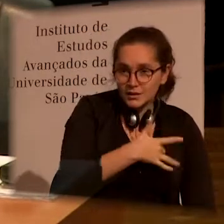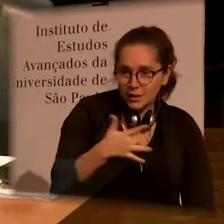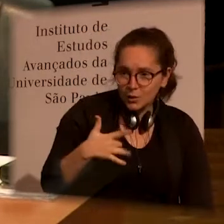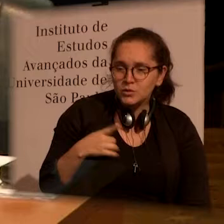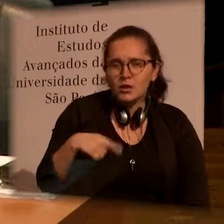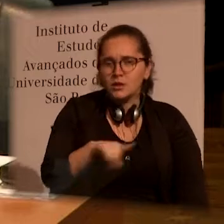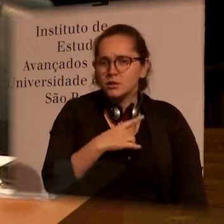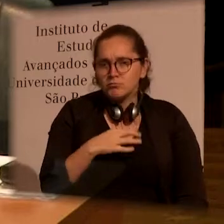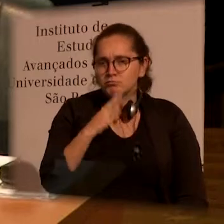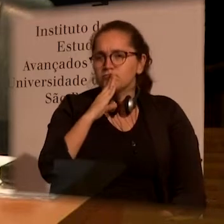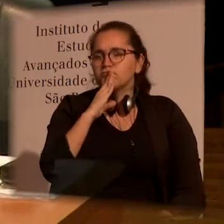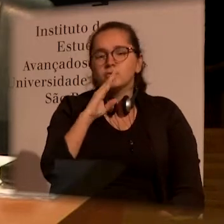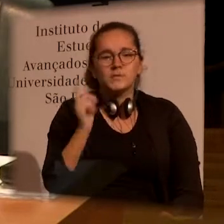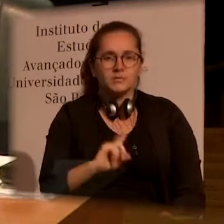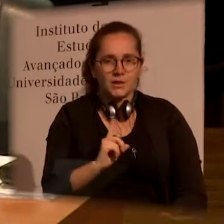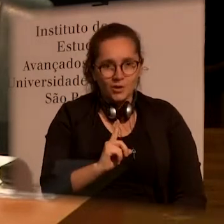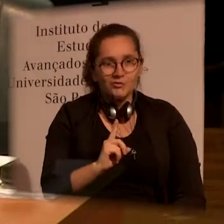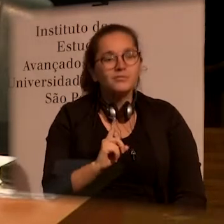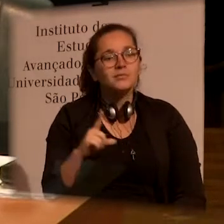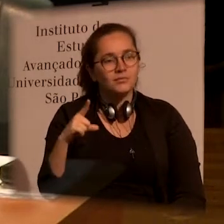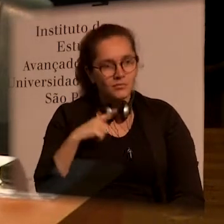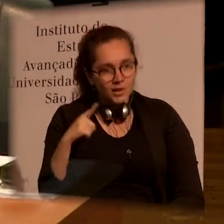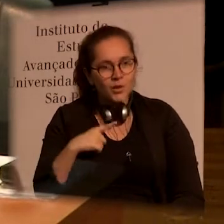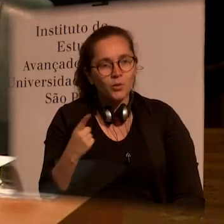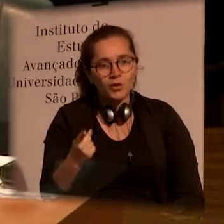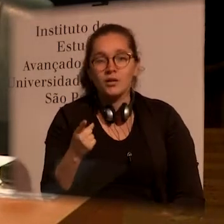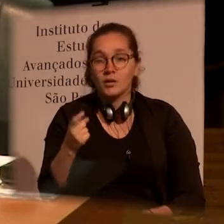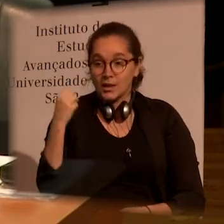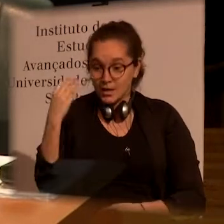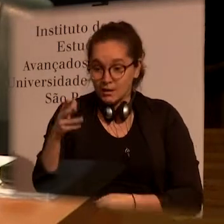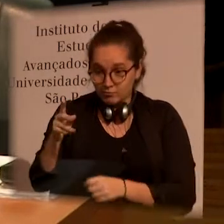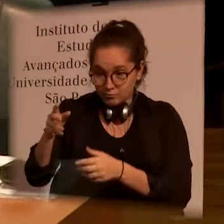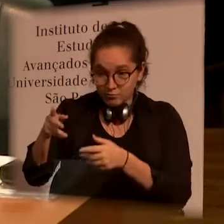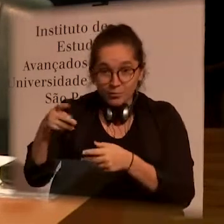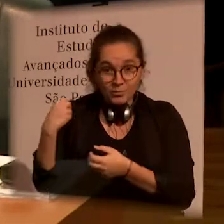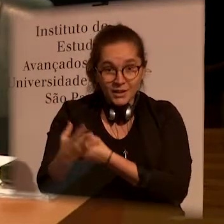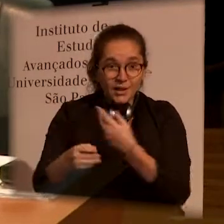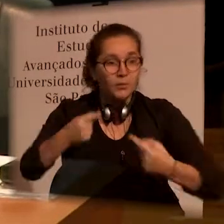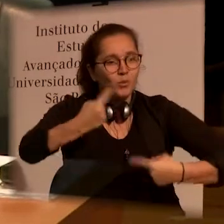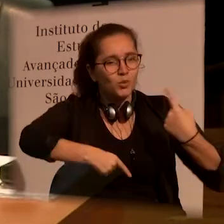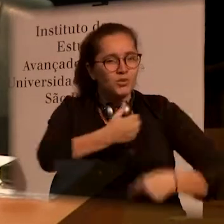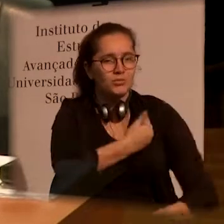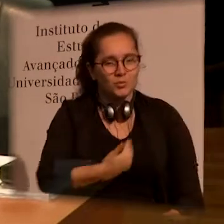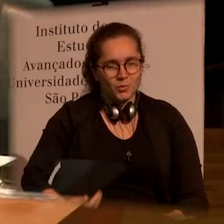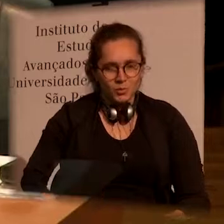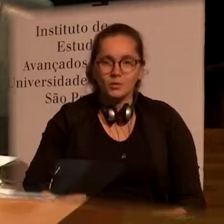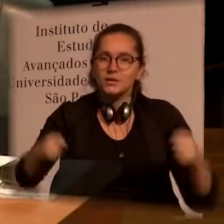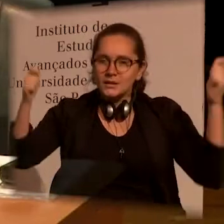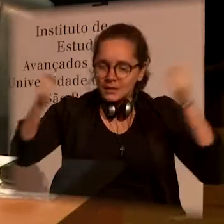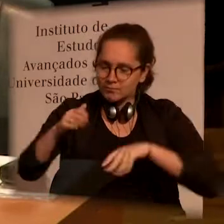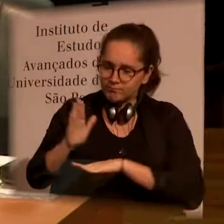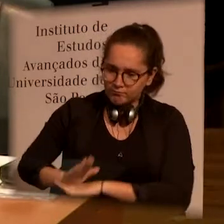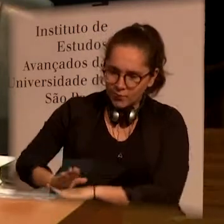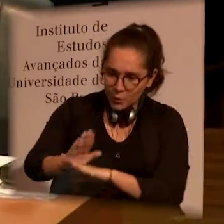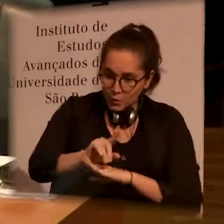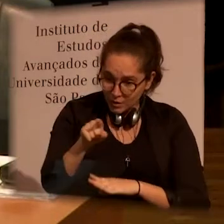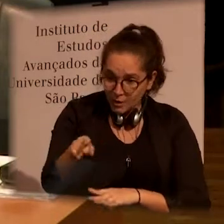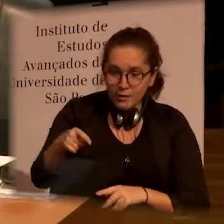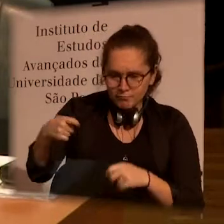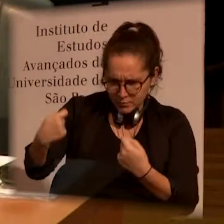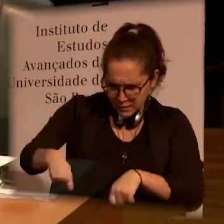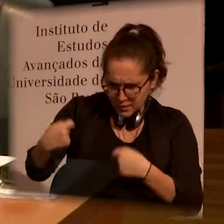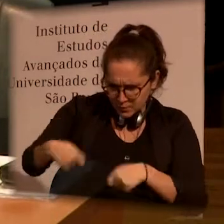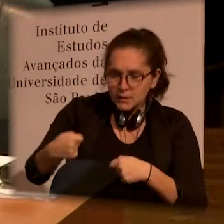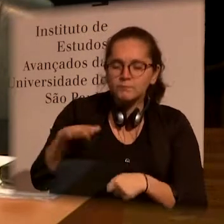public health managers are omitting ourselves from offering the population public policies that can